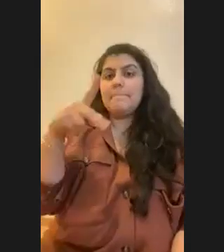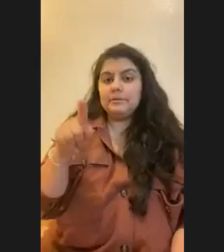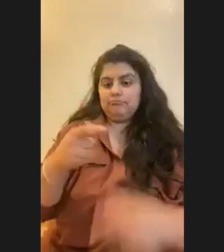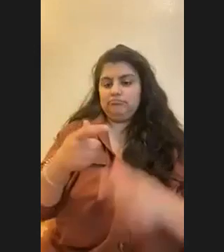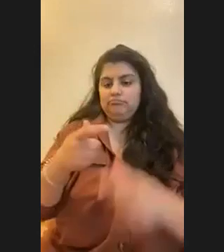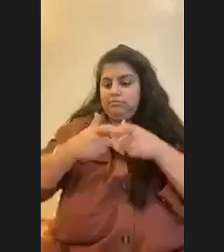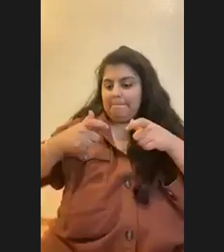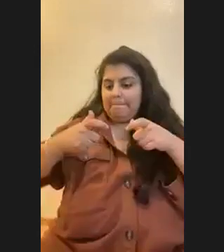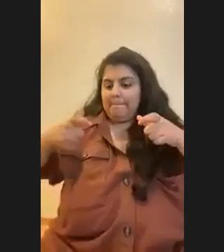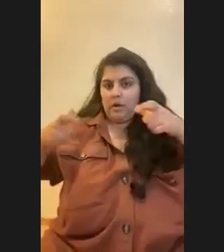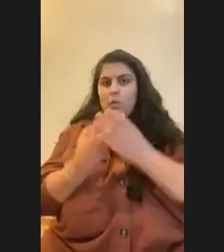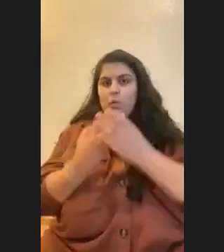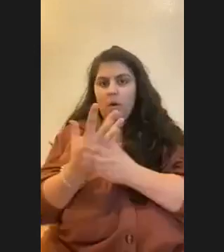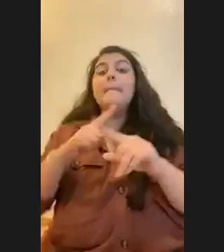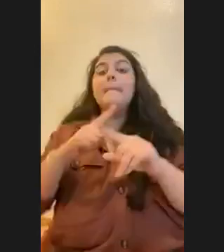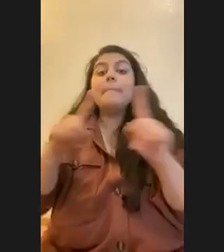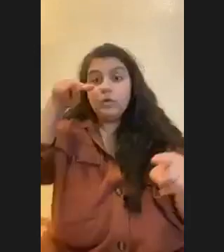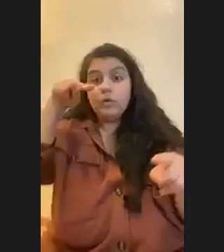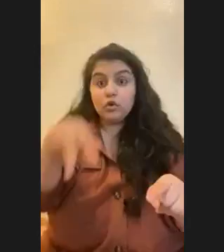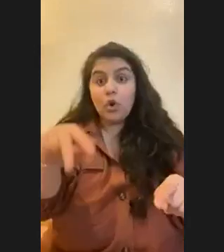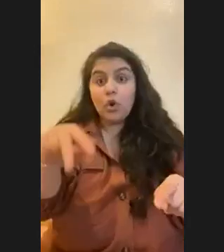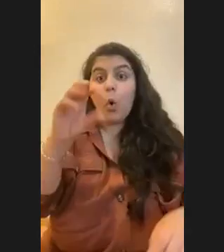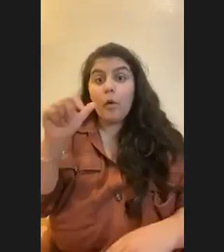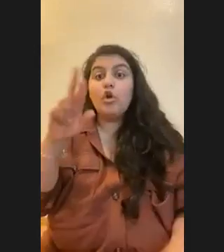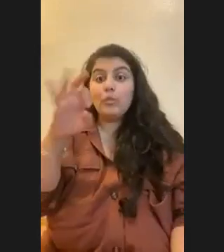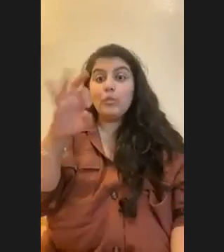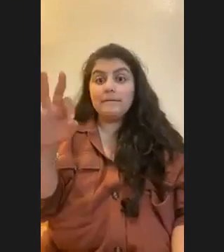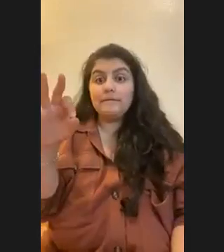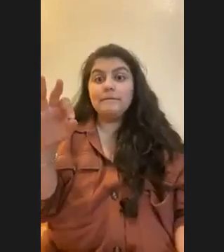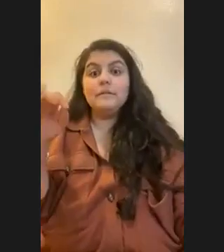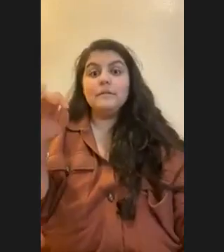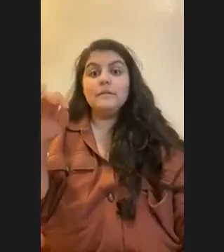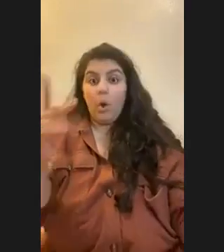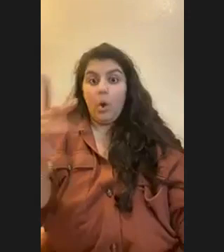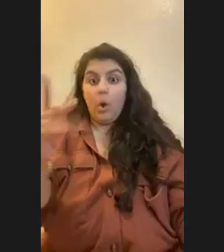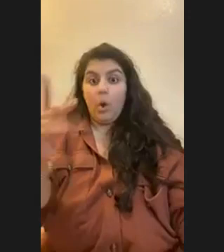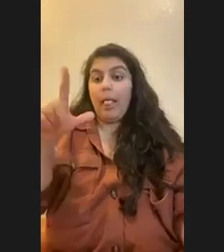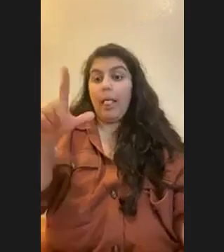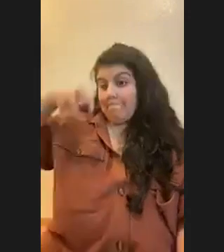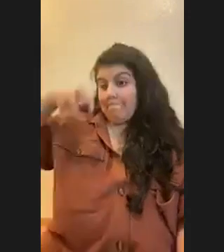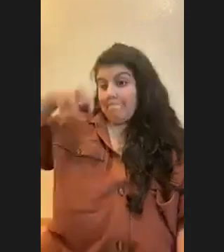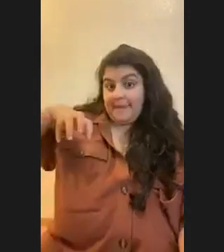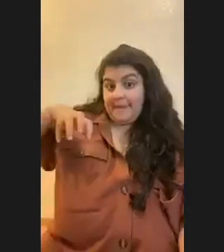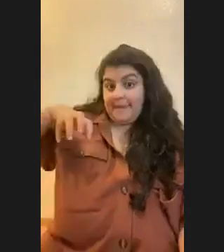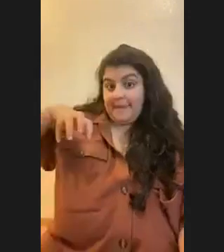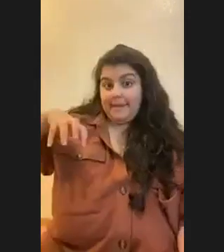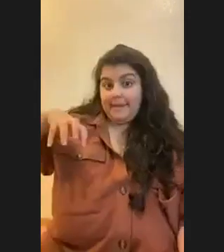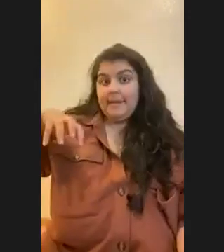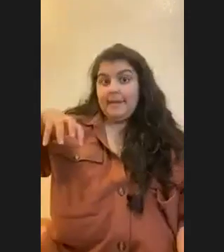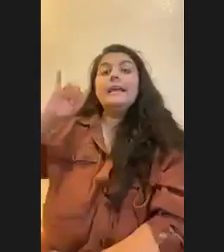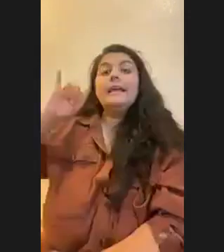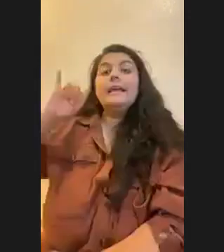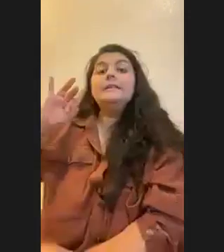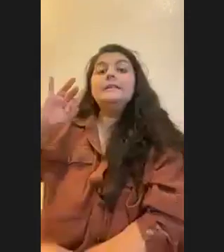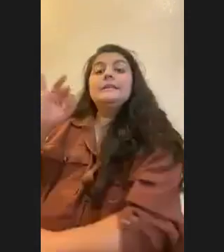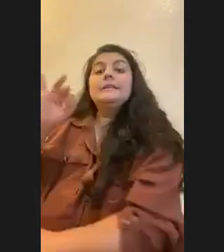when you're looking at a coral reef, like you have to understand just cause you see a coral head over there. Like if you think if you, if they're the same species and one's